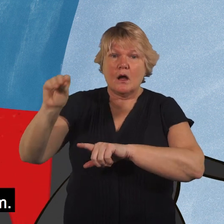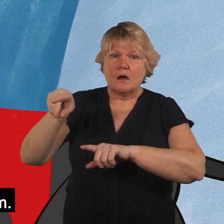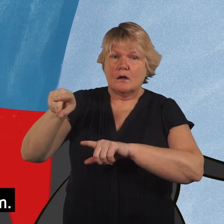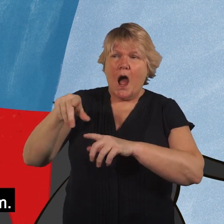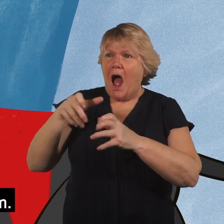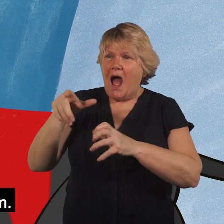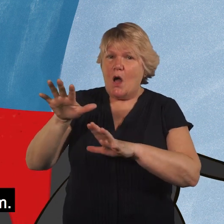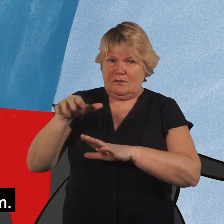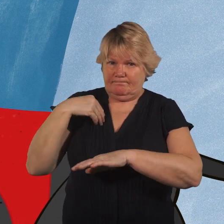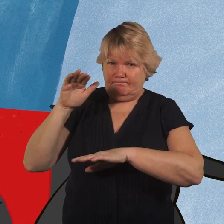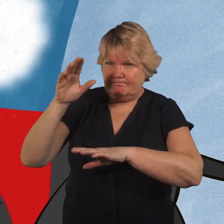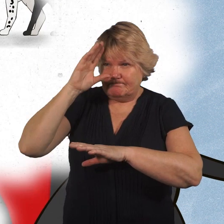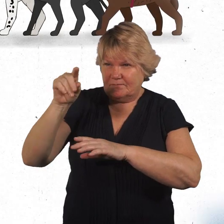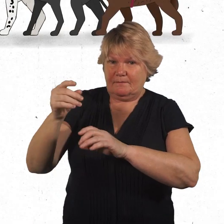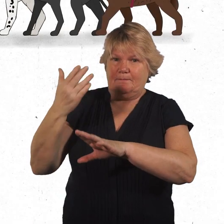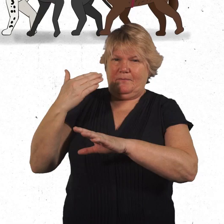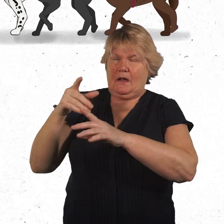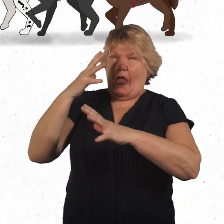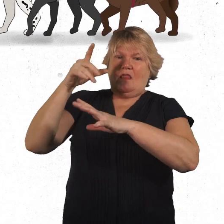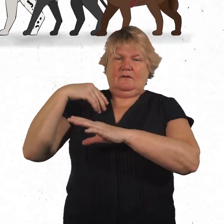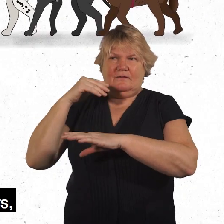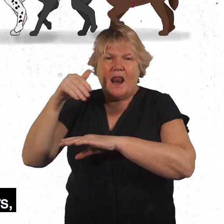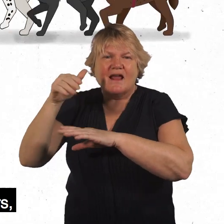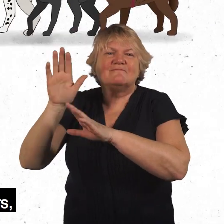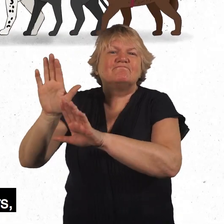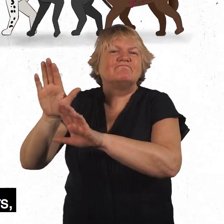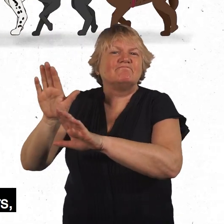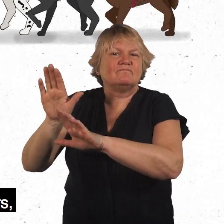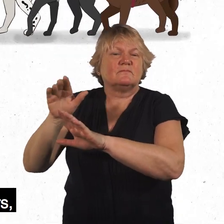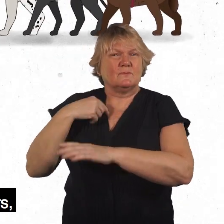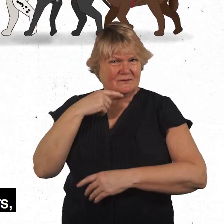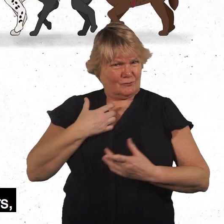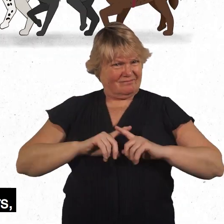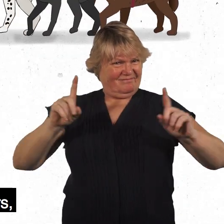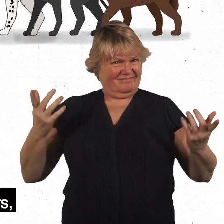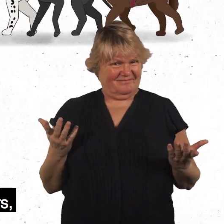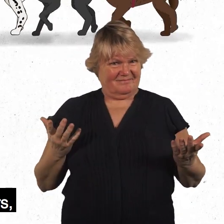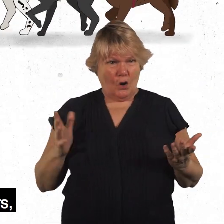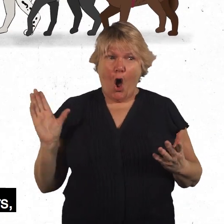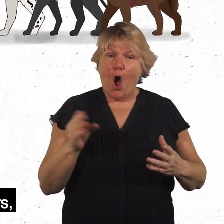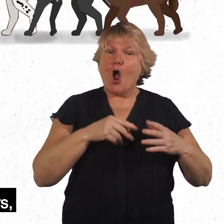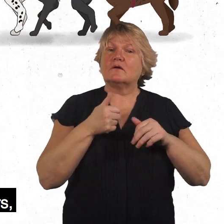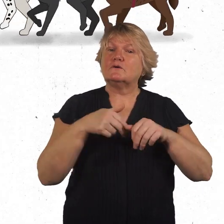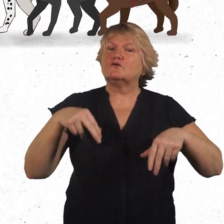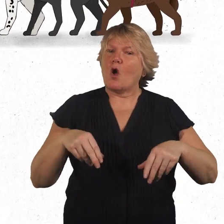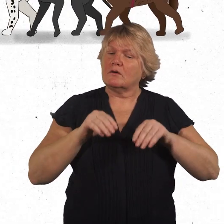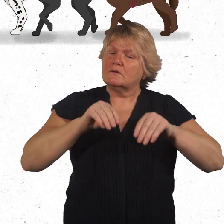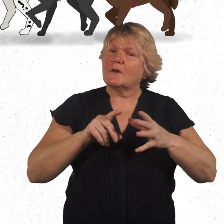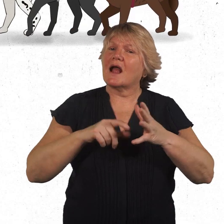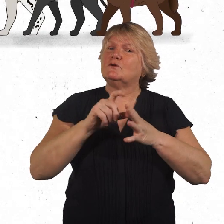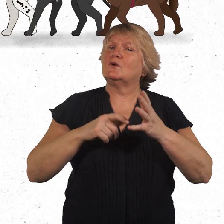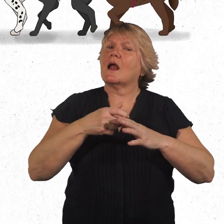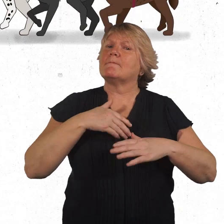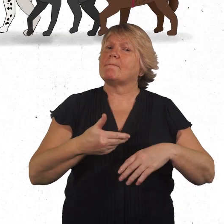by nuzzling and licking them. See, we said they were varied. Not all assistance dogs are trained by ADUK members, but all